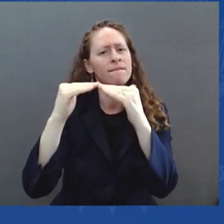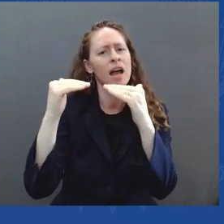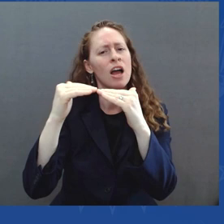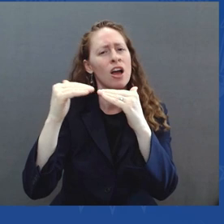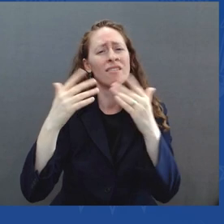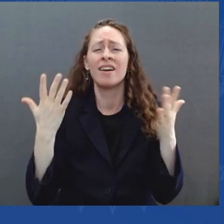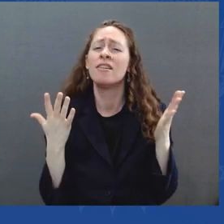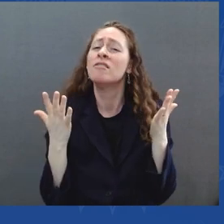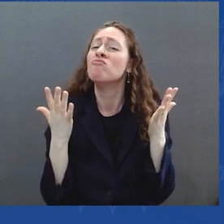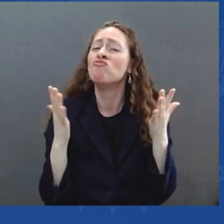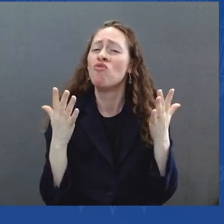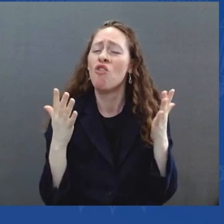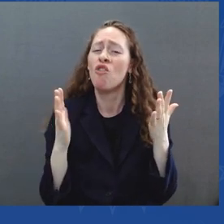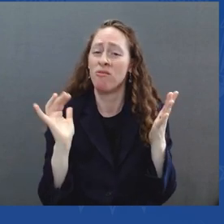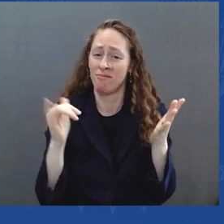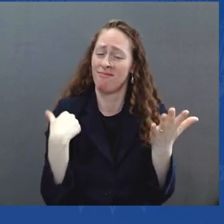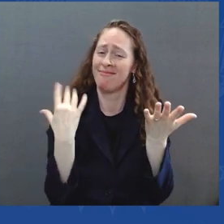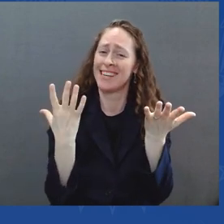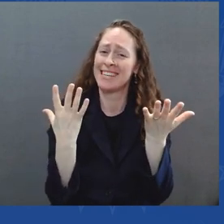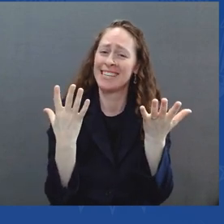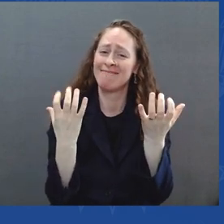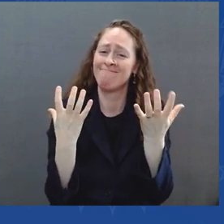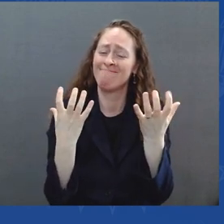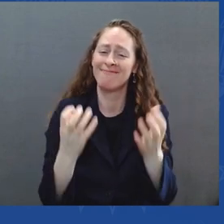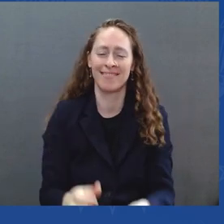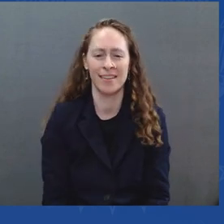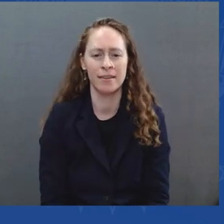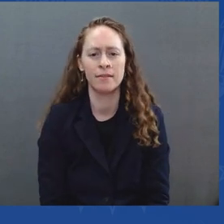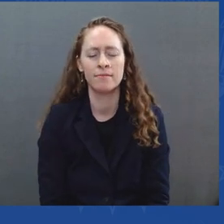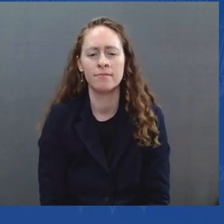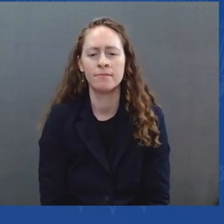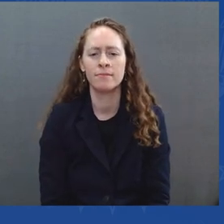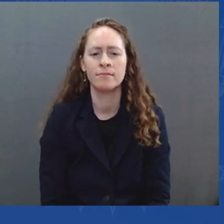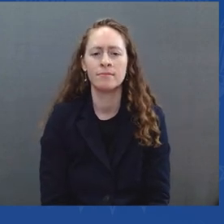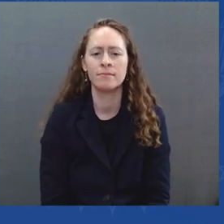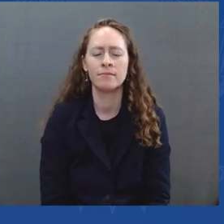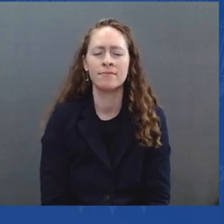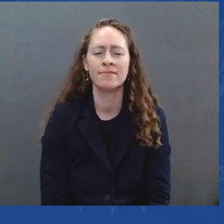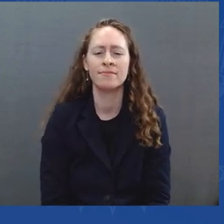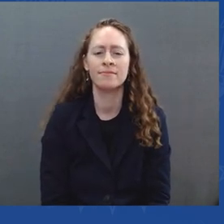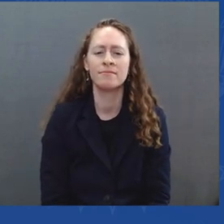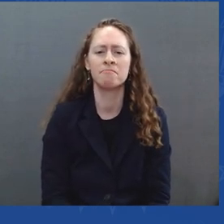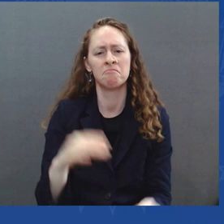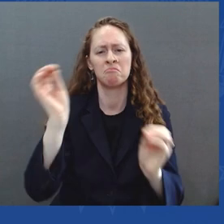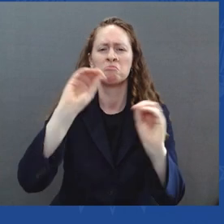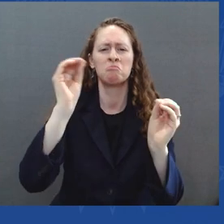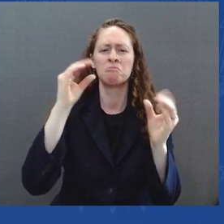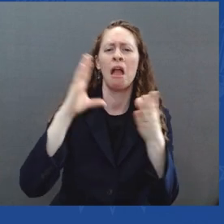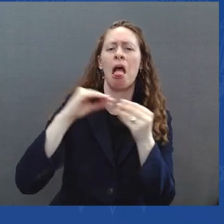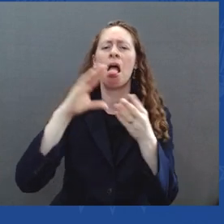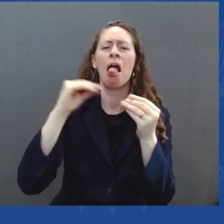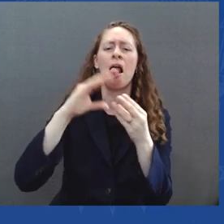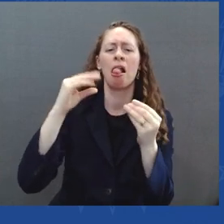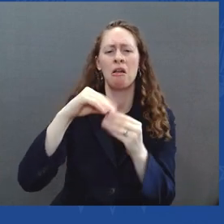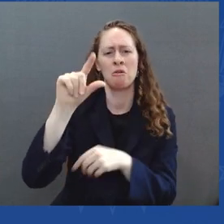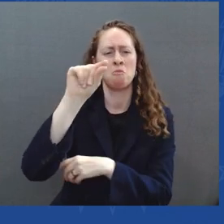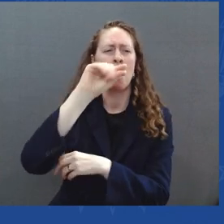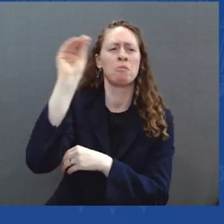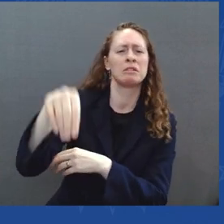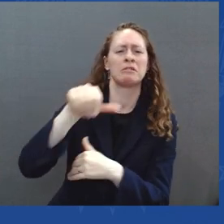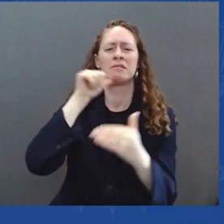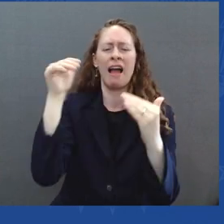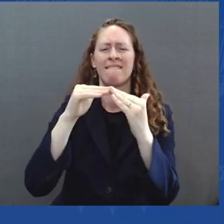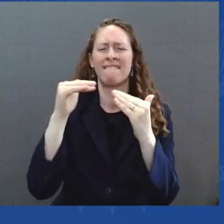And no one can argue that 20 percent for a billionaire is unfair. Here's what this adds up to.